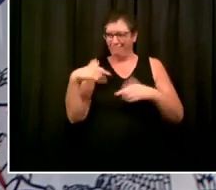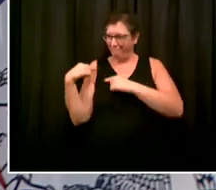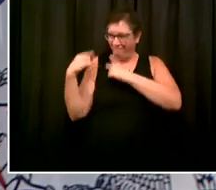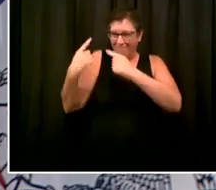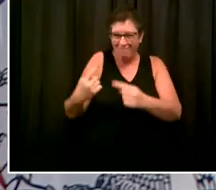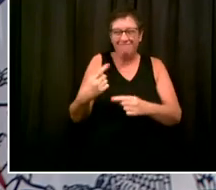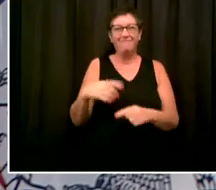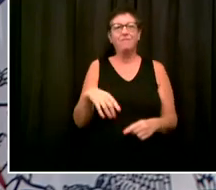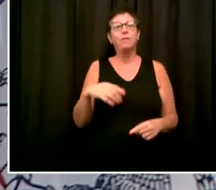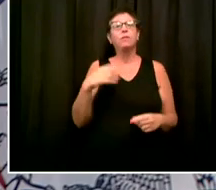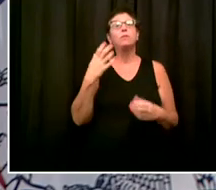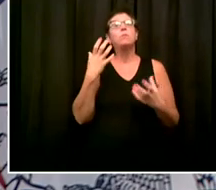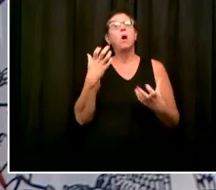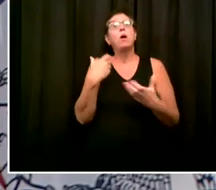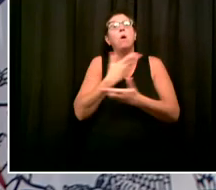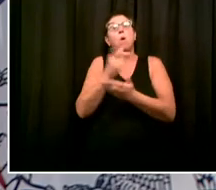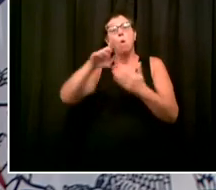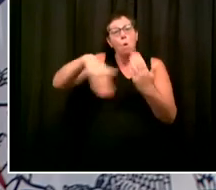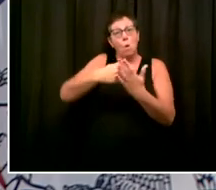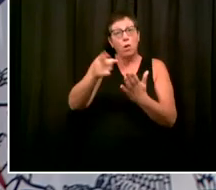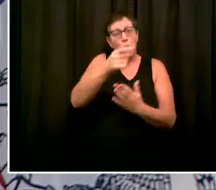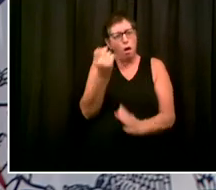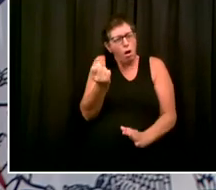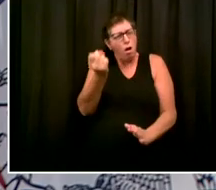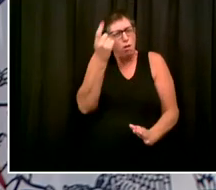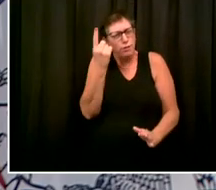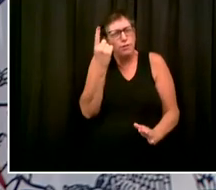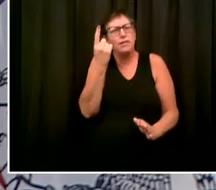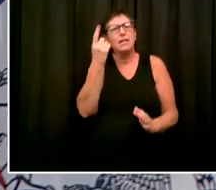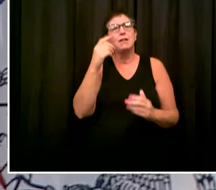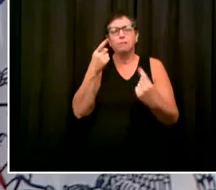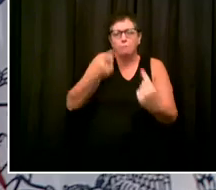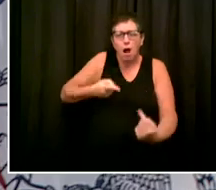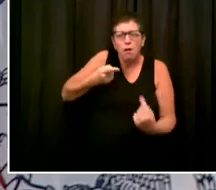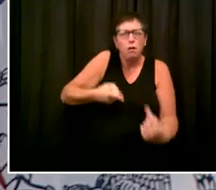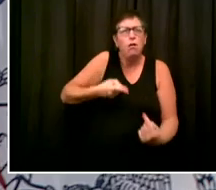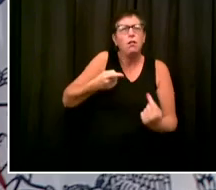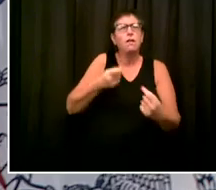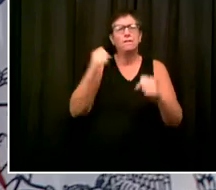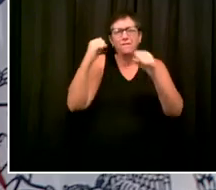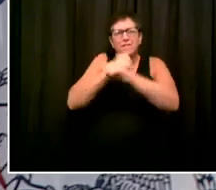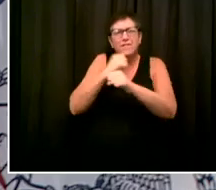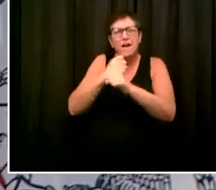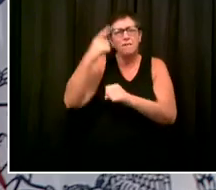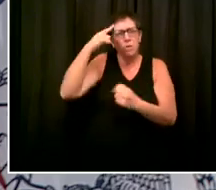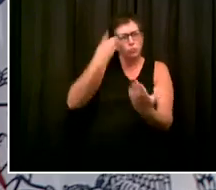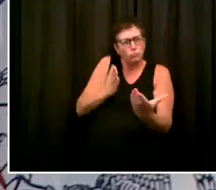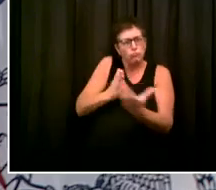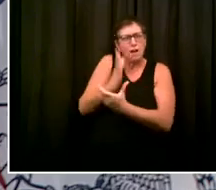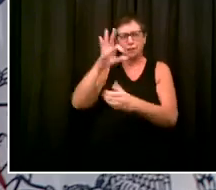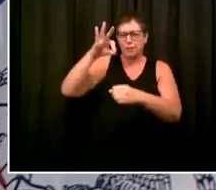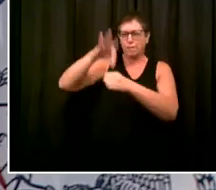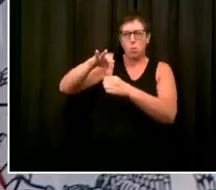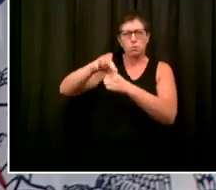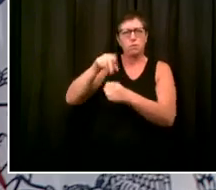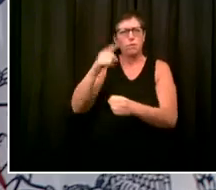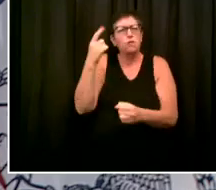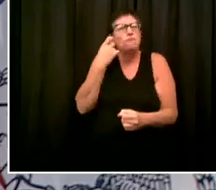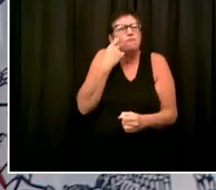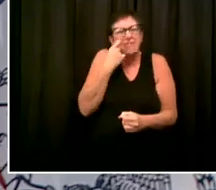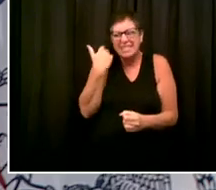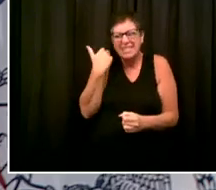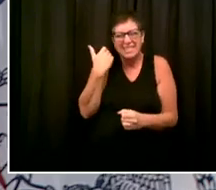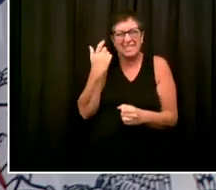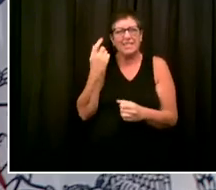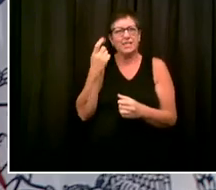this struggle is very, very much in our recent past. And we need to keep learning the lessons and fight for truer